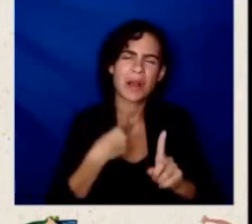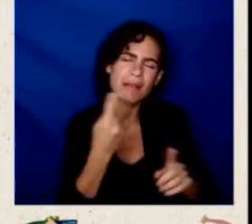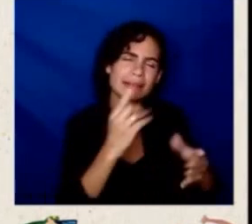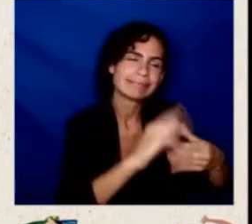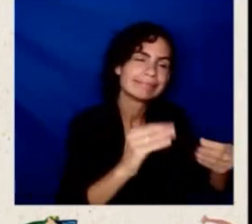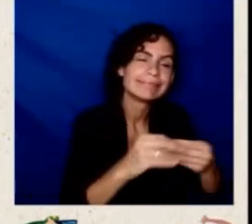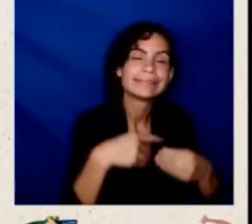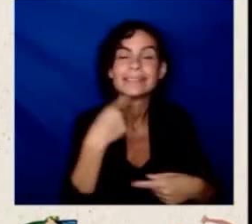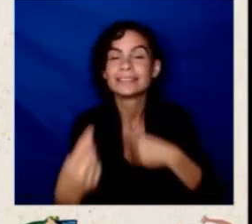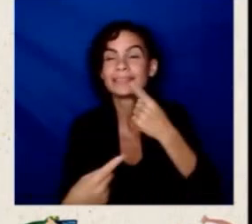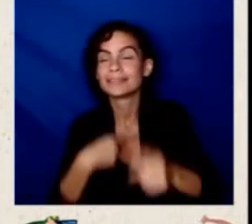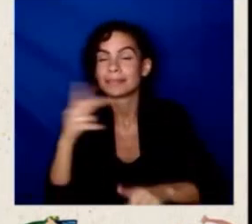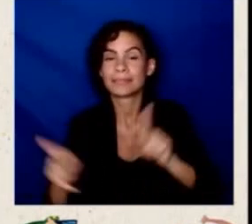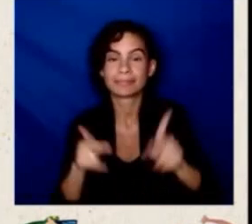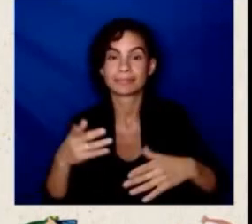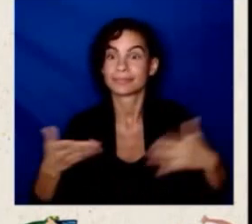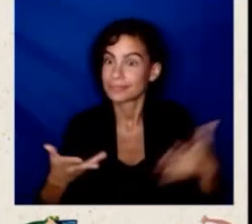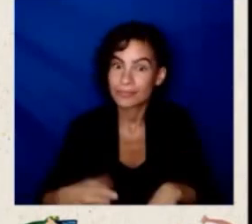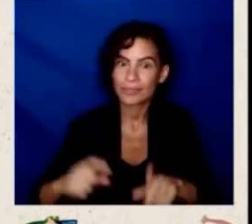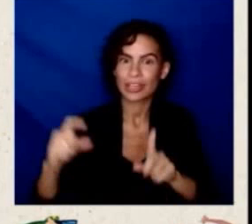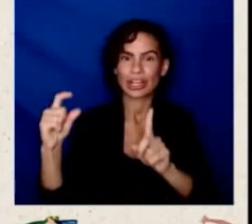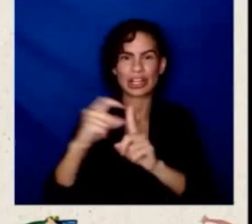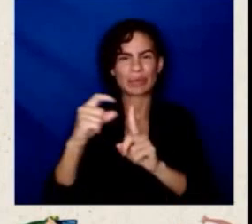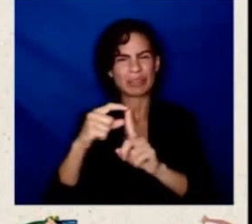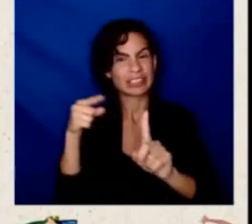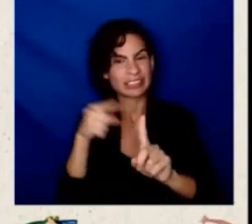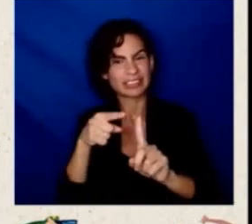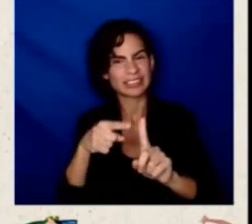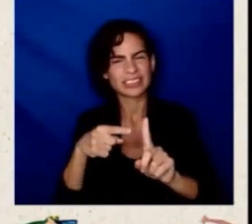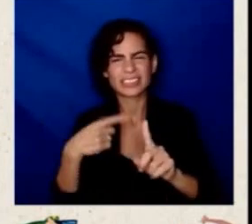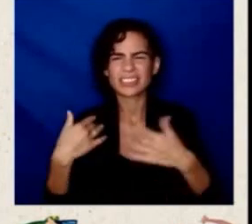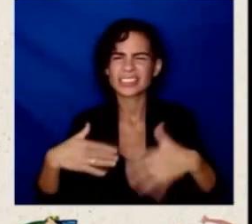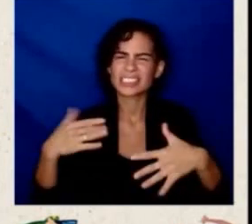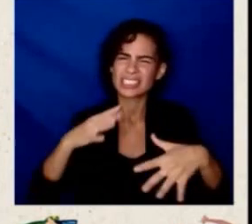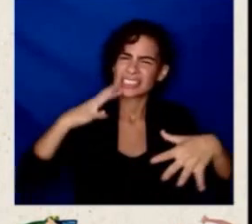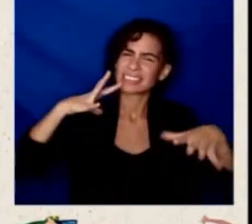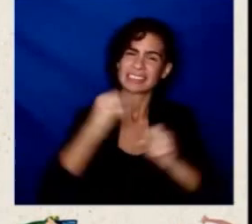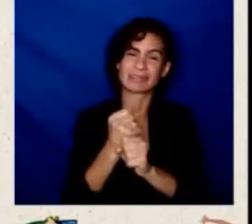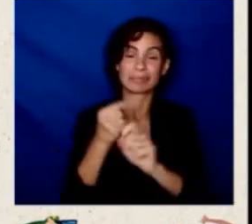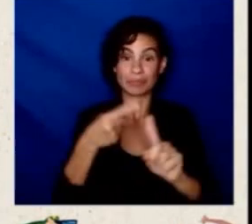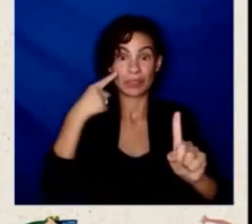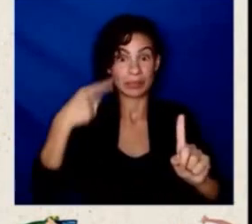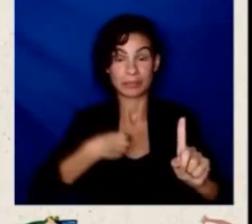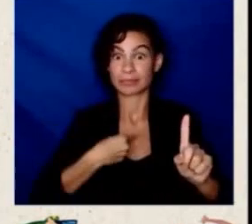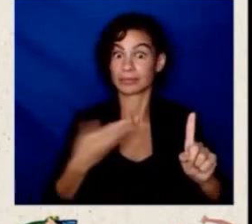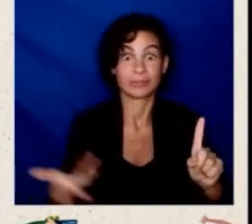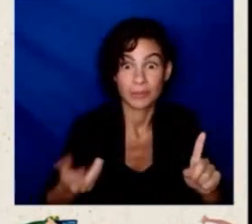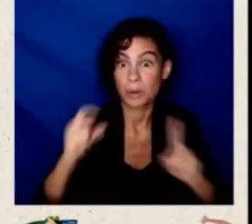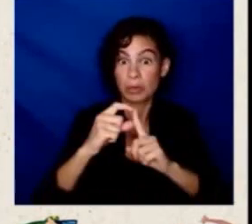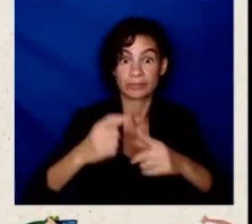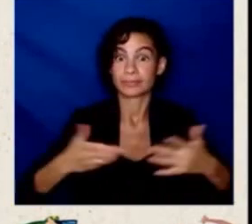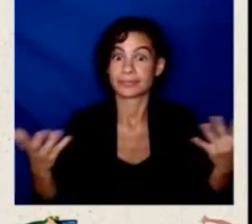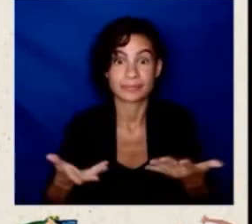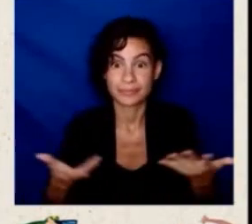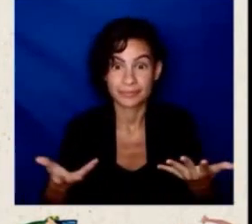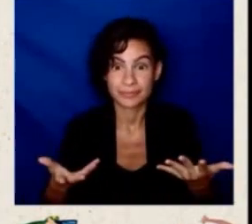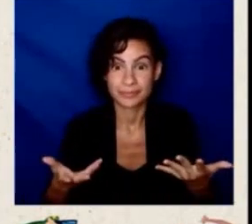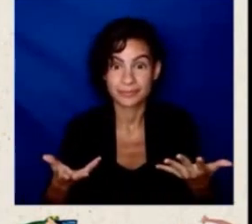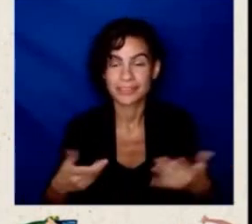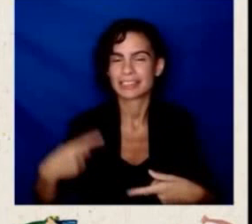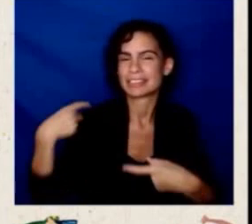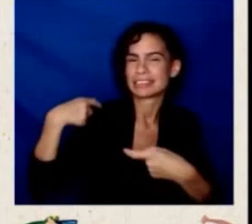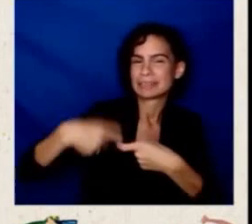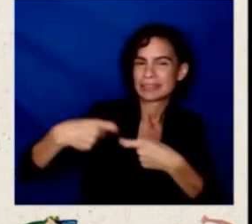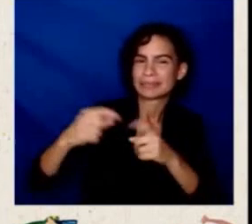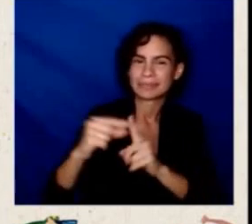it really encapsulates what this is all about, at least for me. And the word is ganas. To me, I tell people, don't